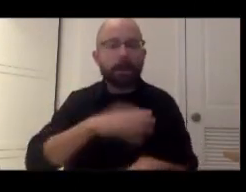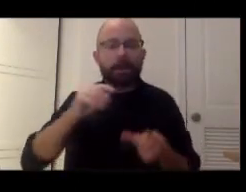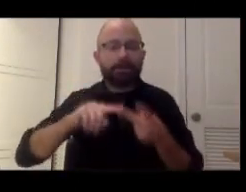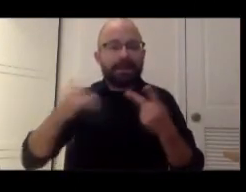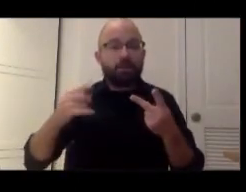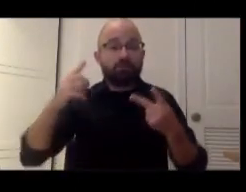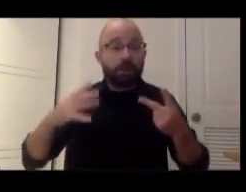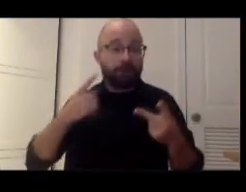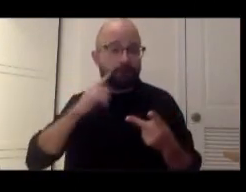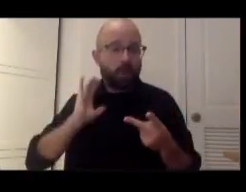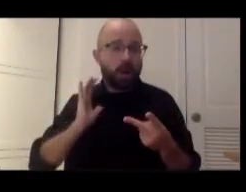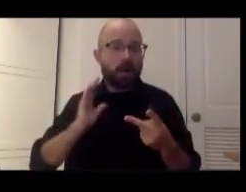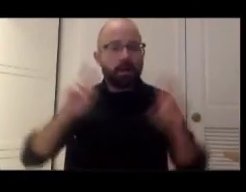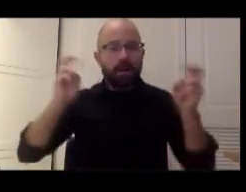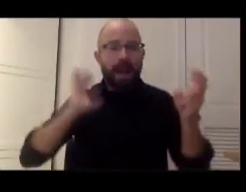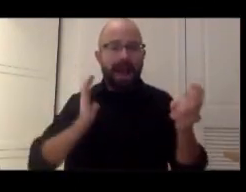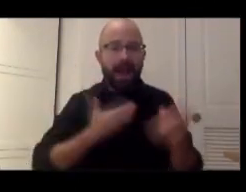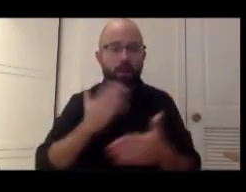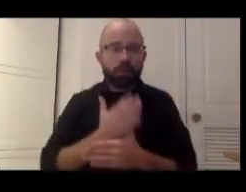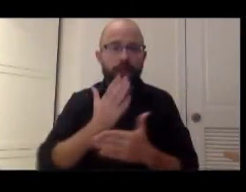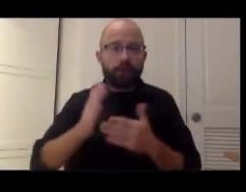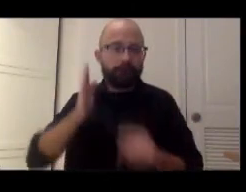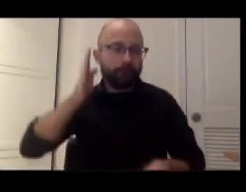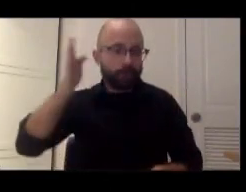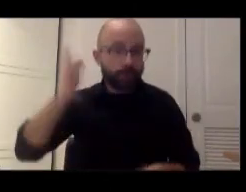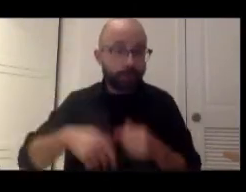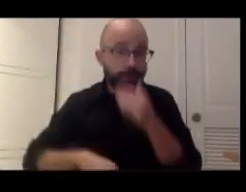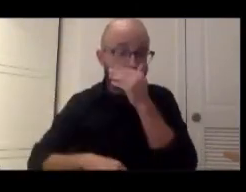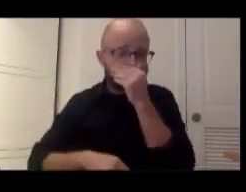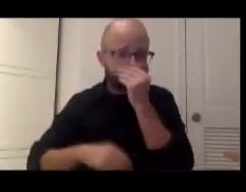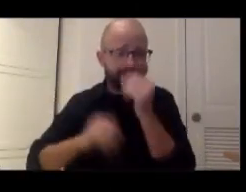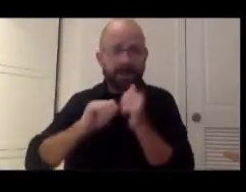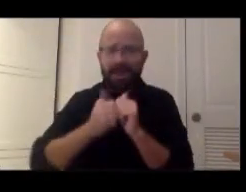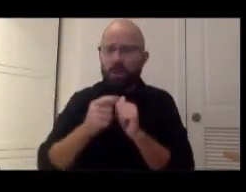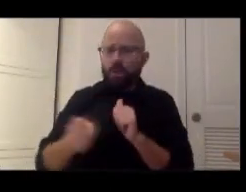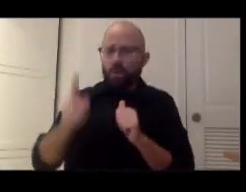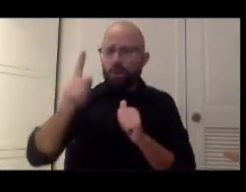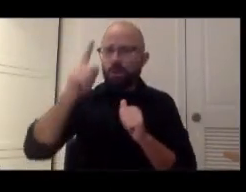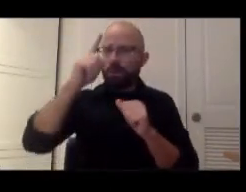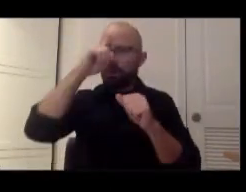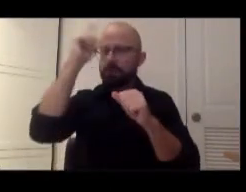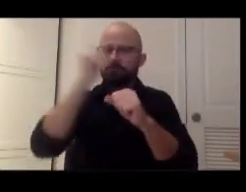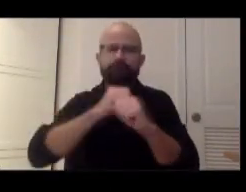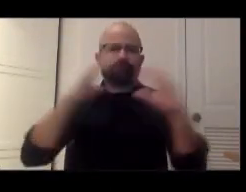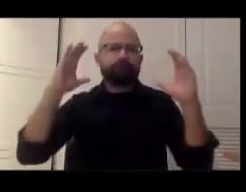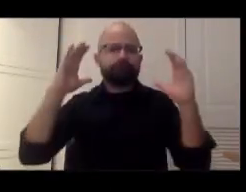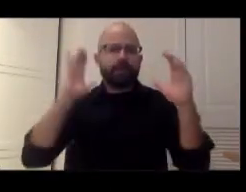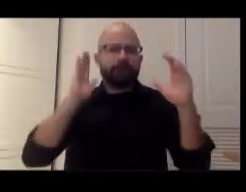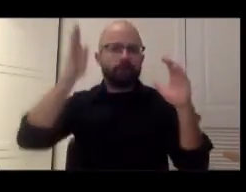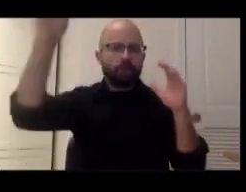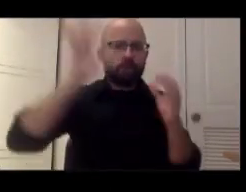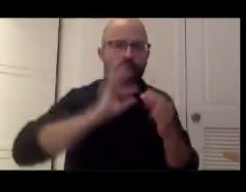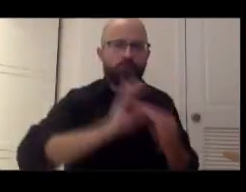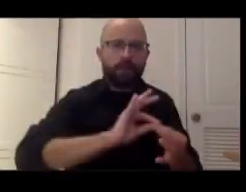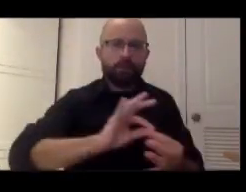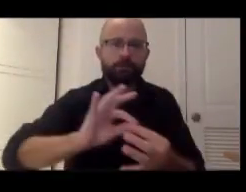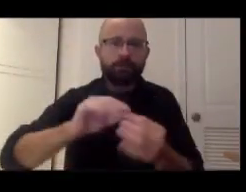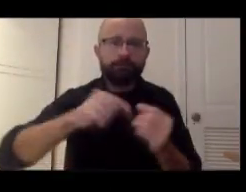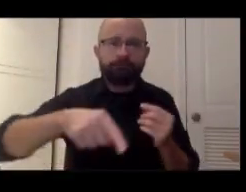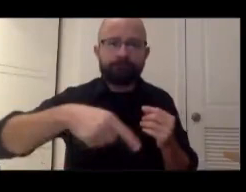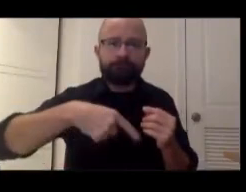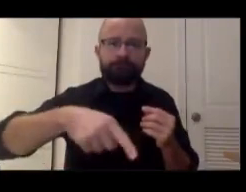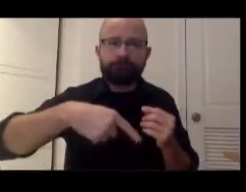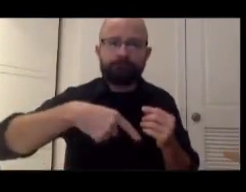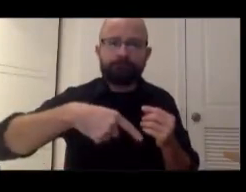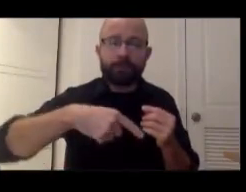of Our Shared Future, how are you imagining the future relationships between institutions